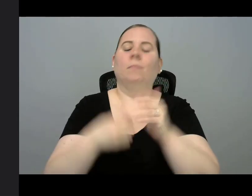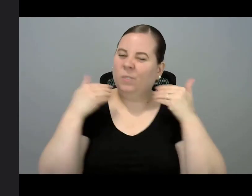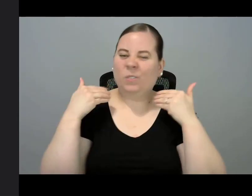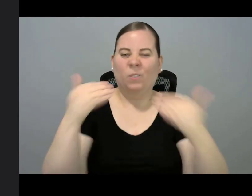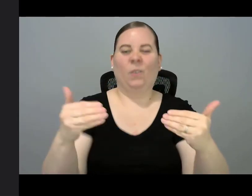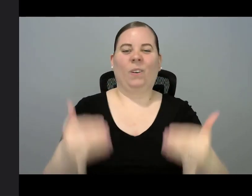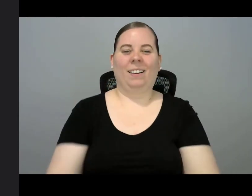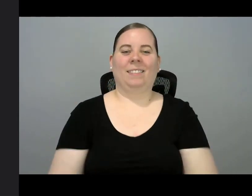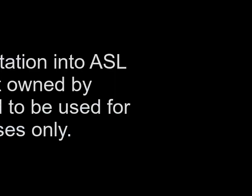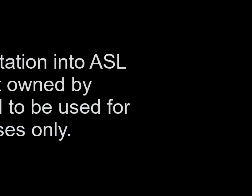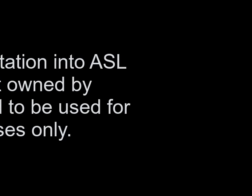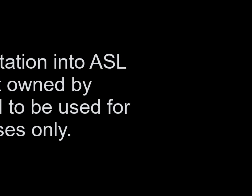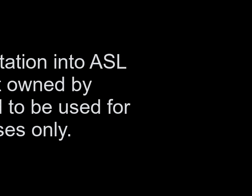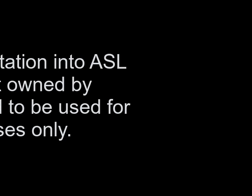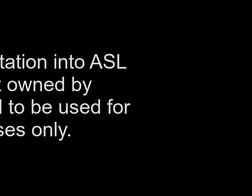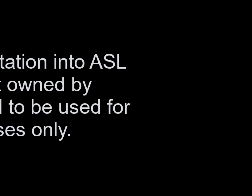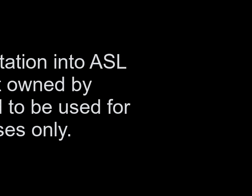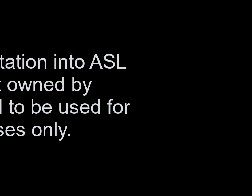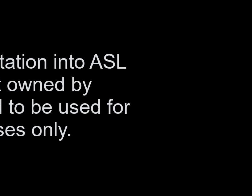To be exact.